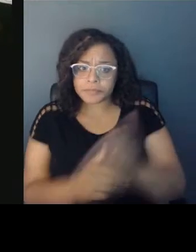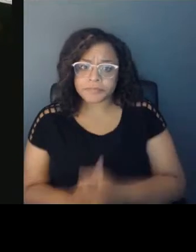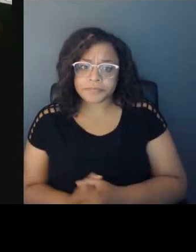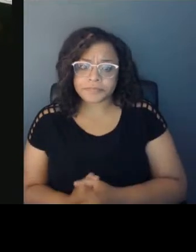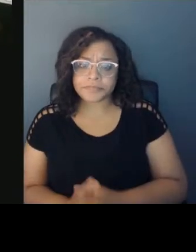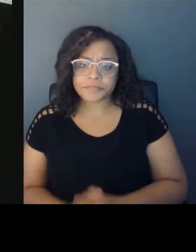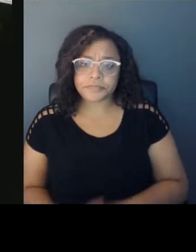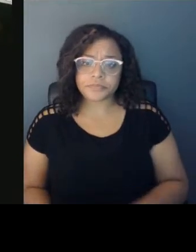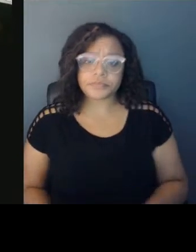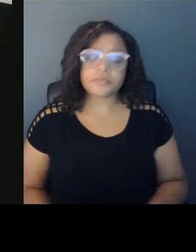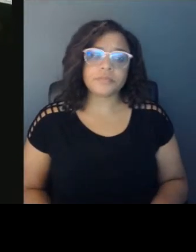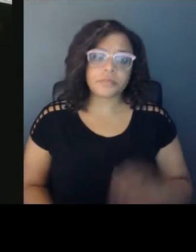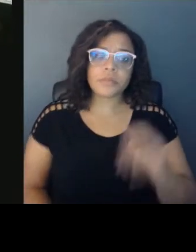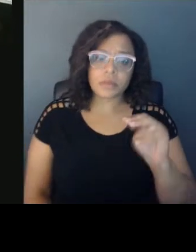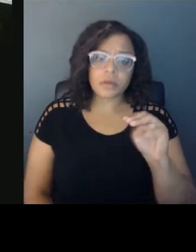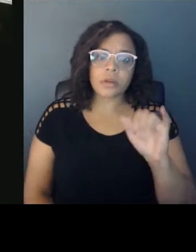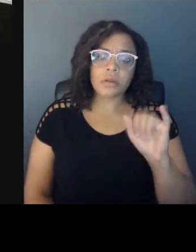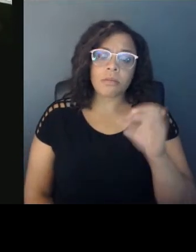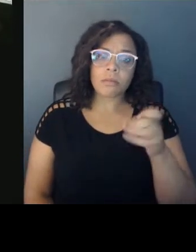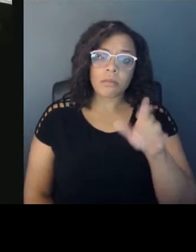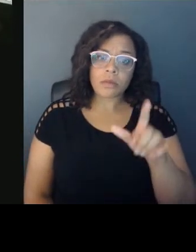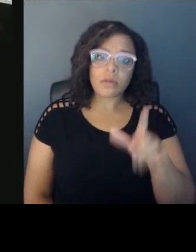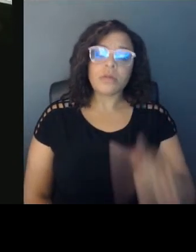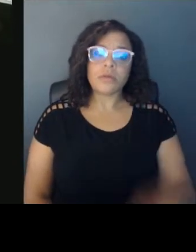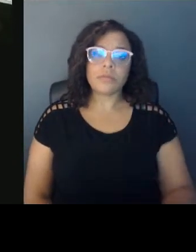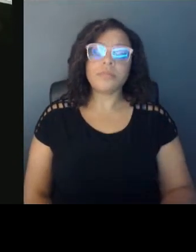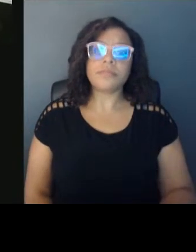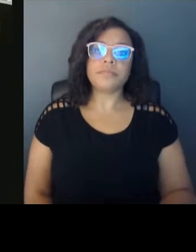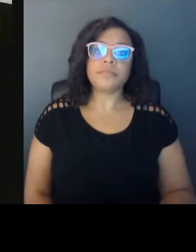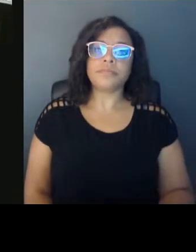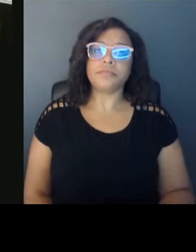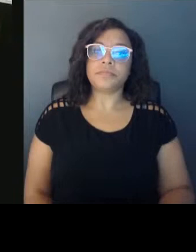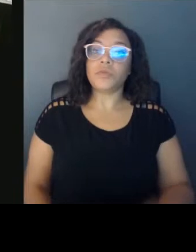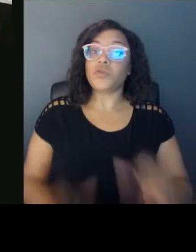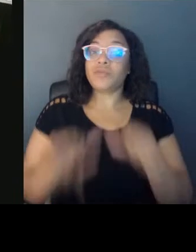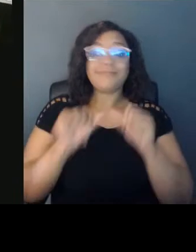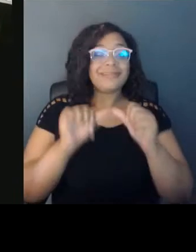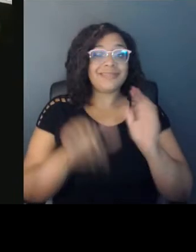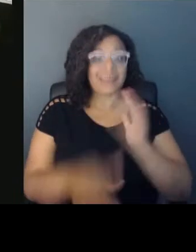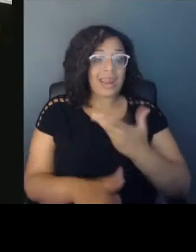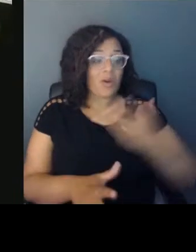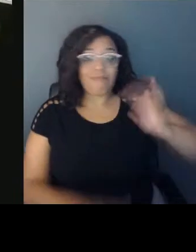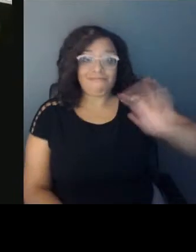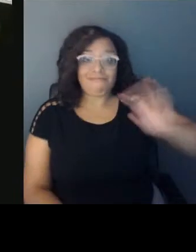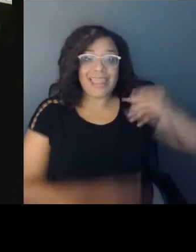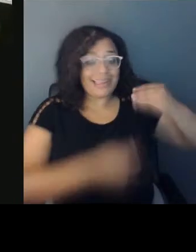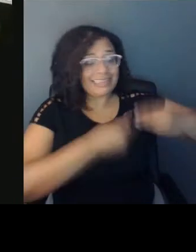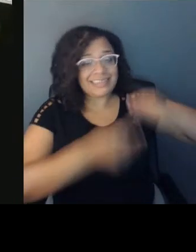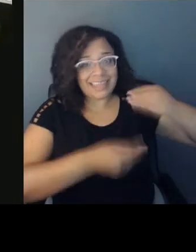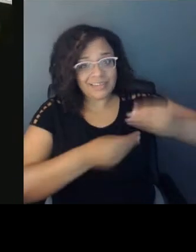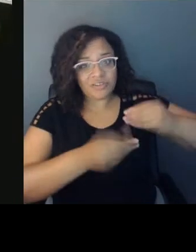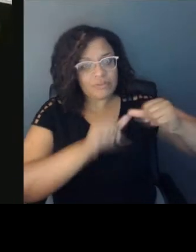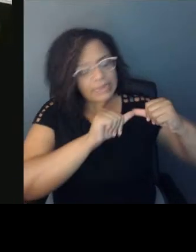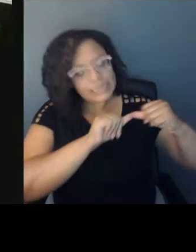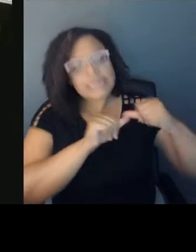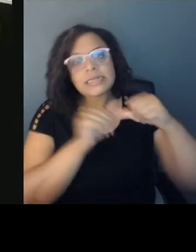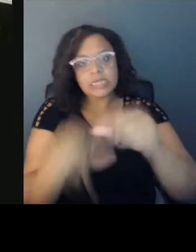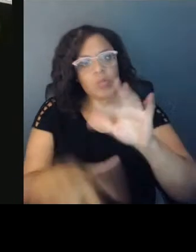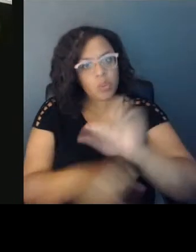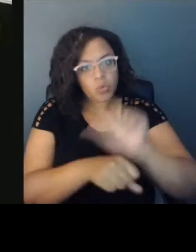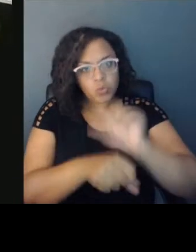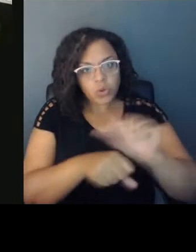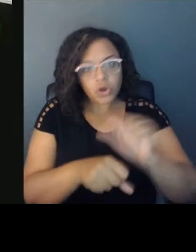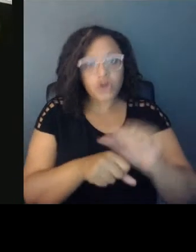To really continue on the path of our ancestors, and to, as we want to look to the future, to look to the past, to